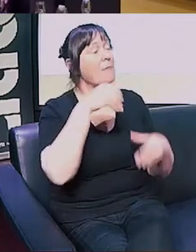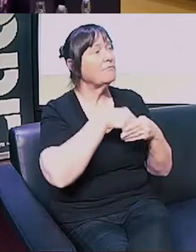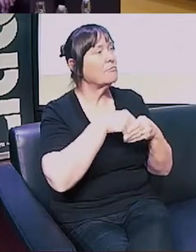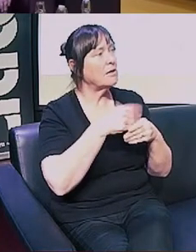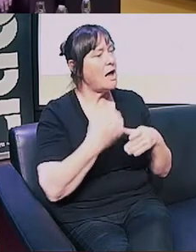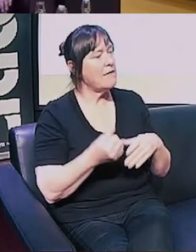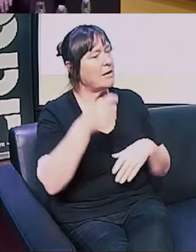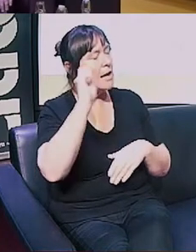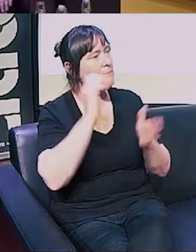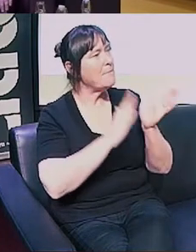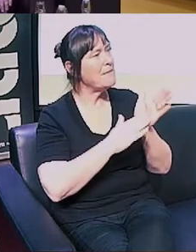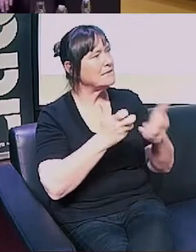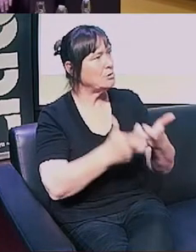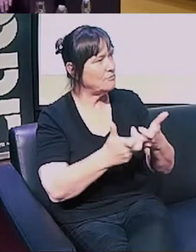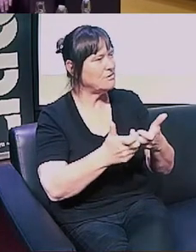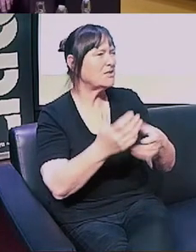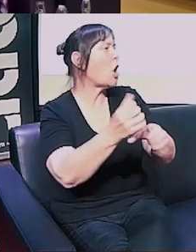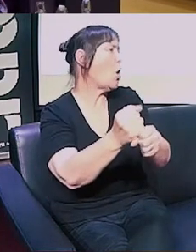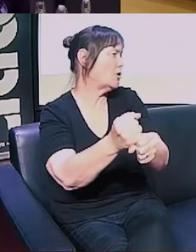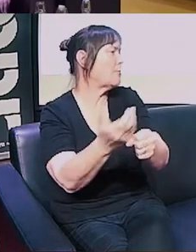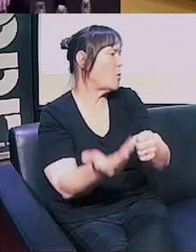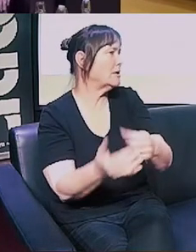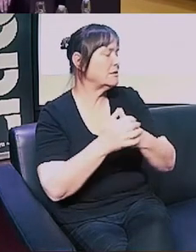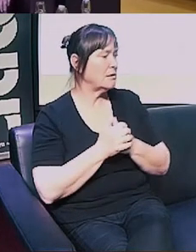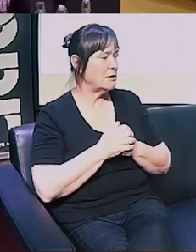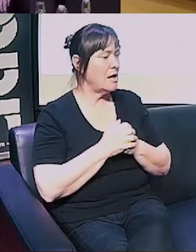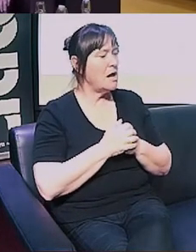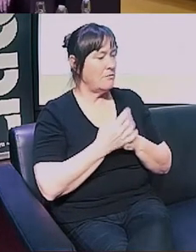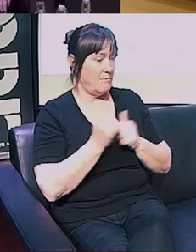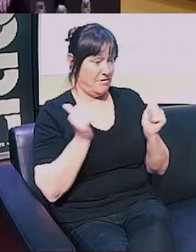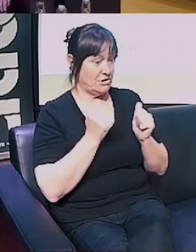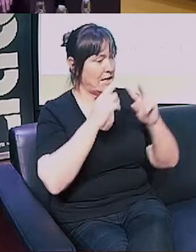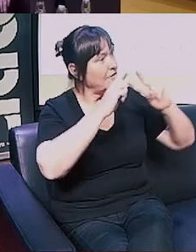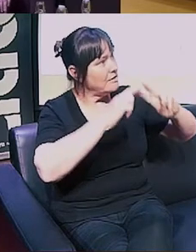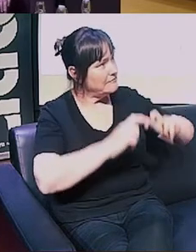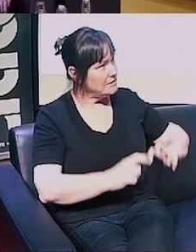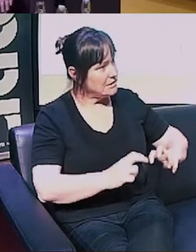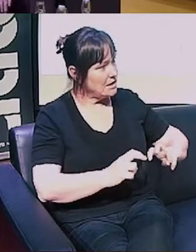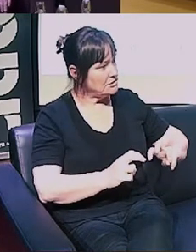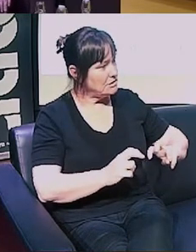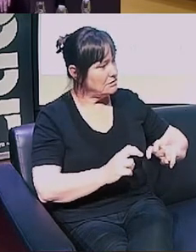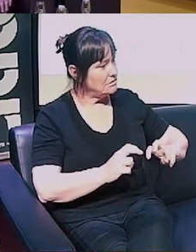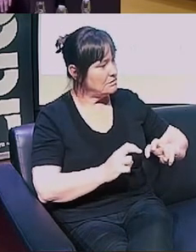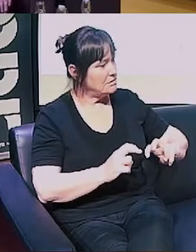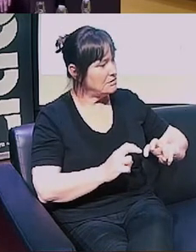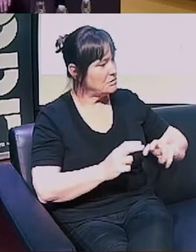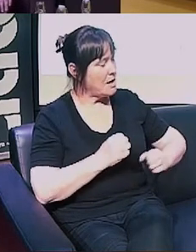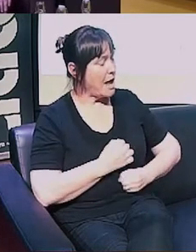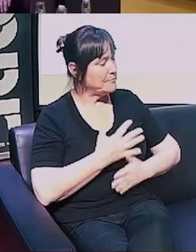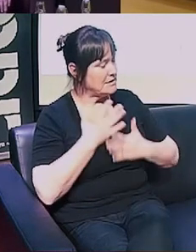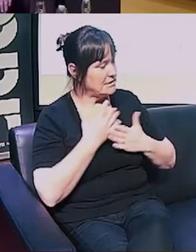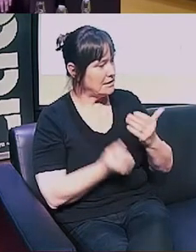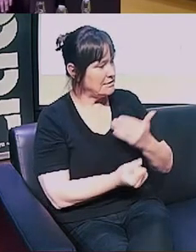Massey that is currently on hiatus. There's been an investigation into quite a distressing incident